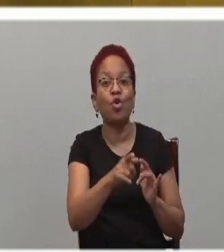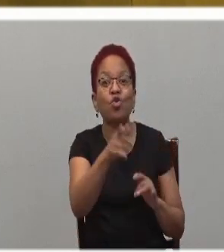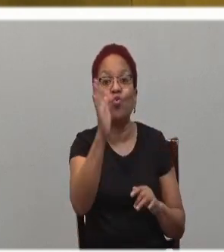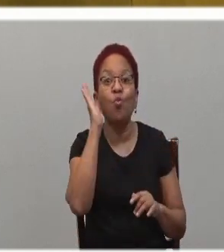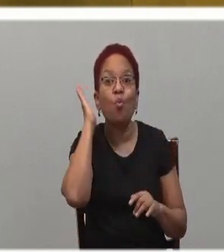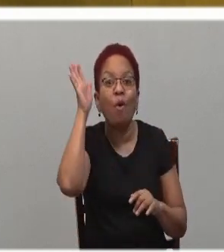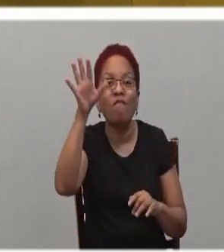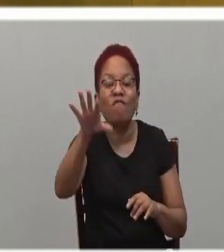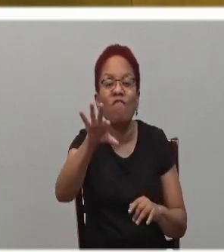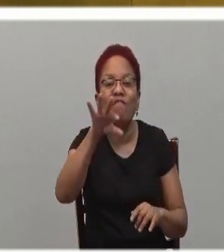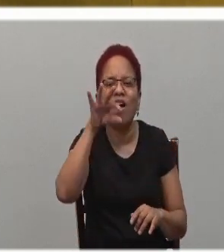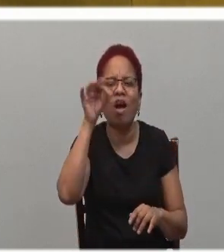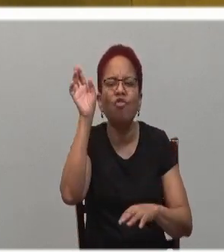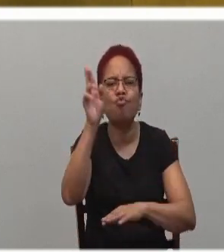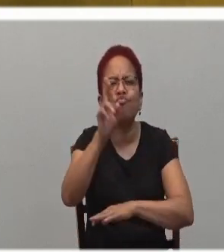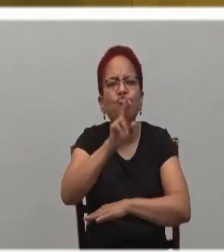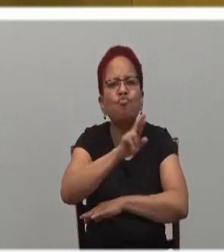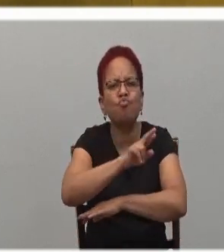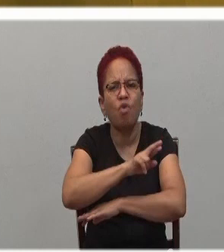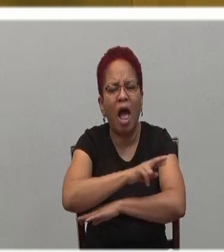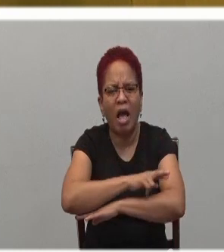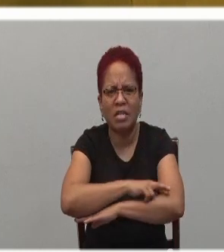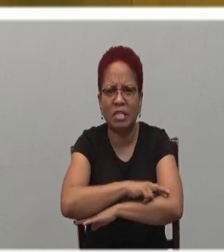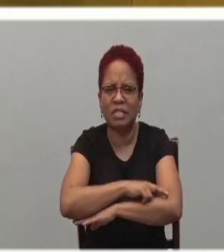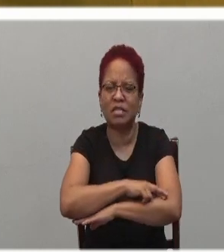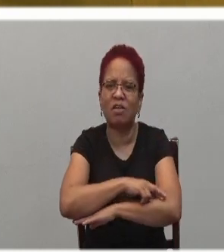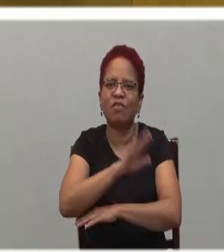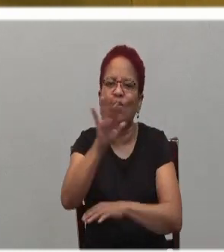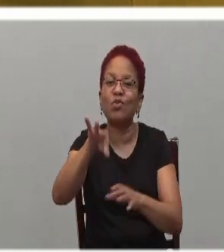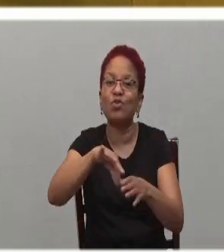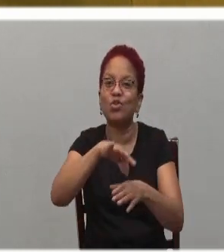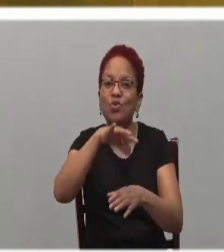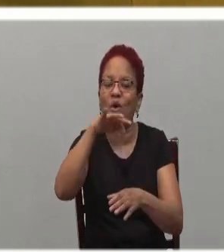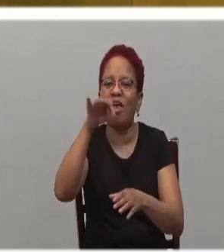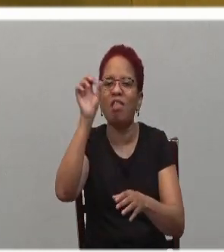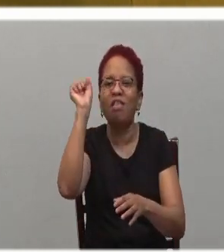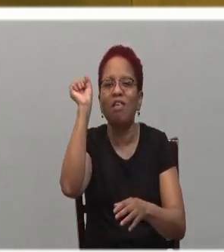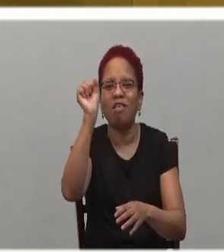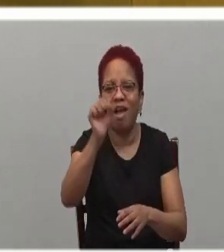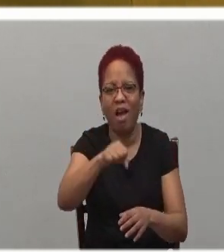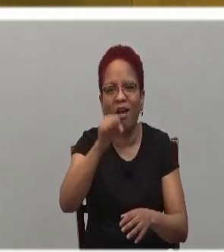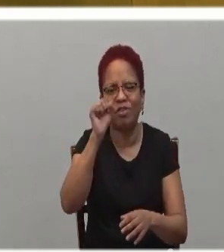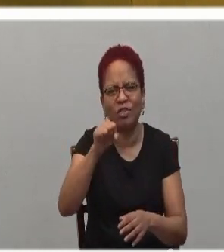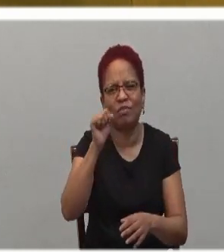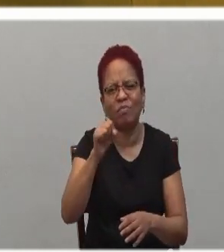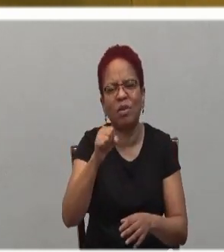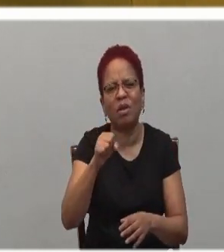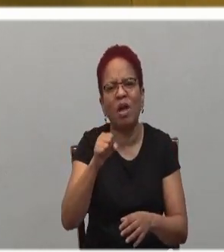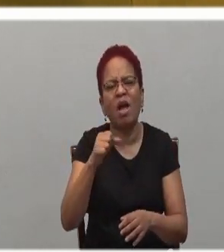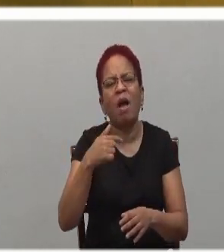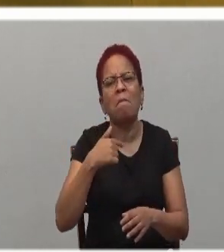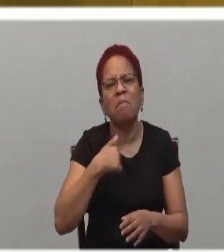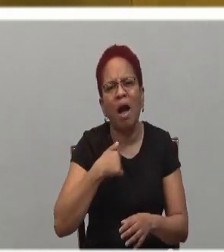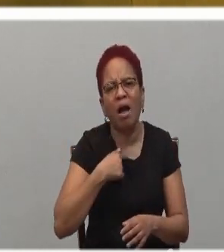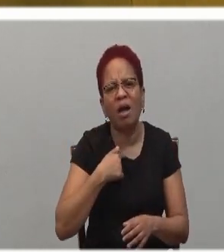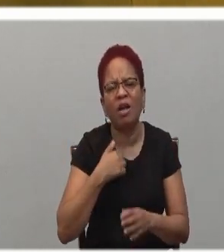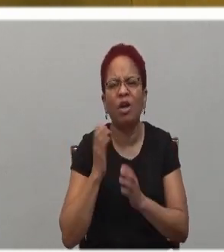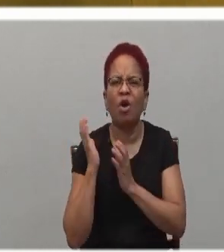rest for your souls. Yes, my yoke is easy